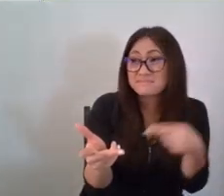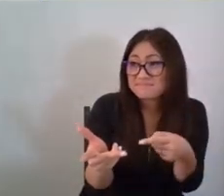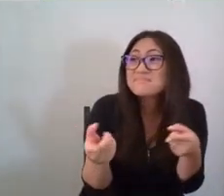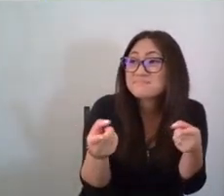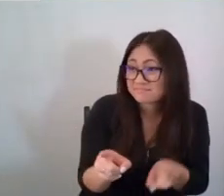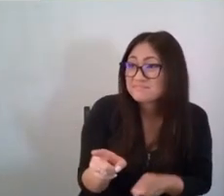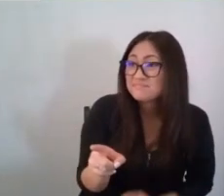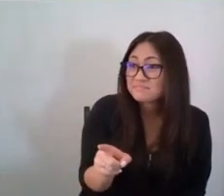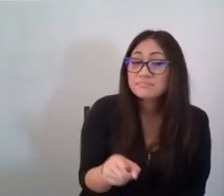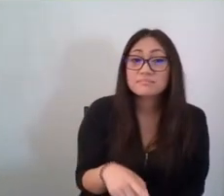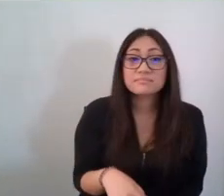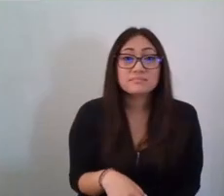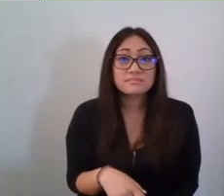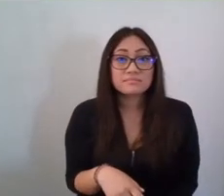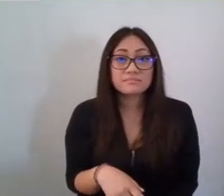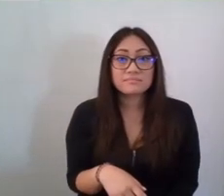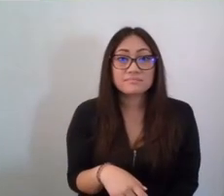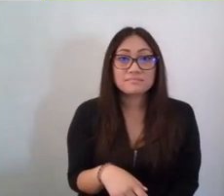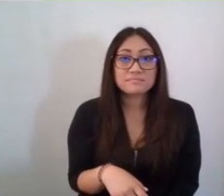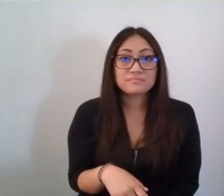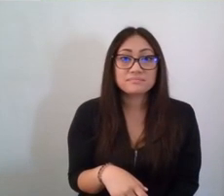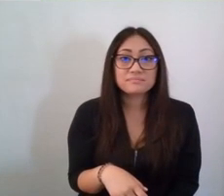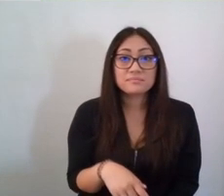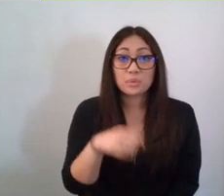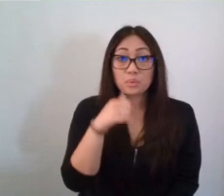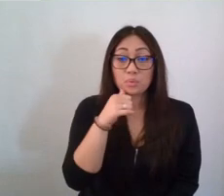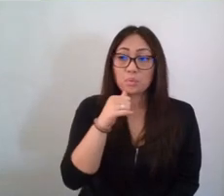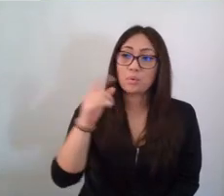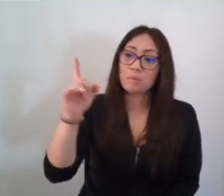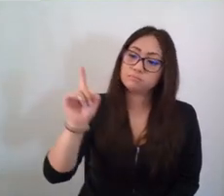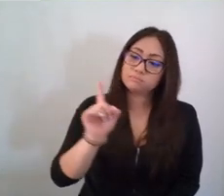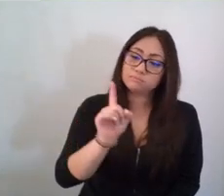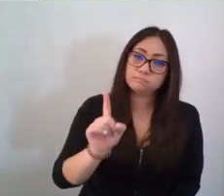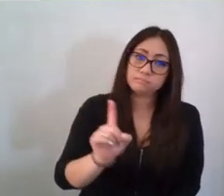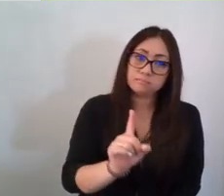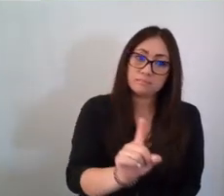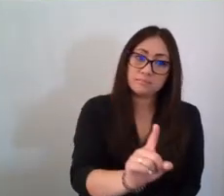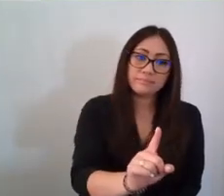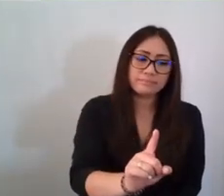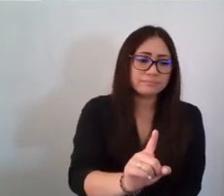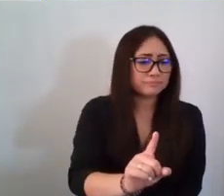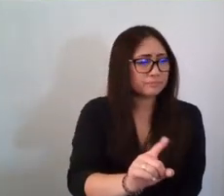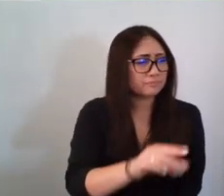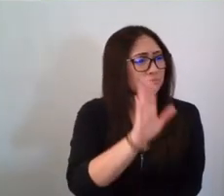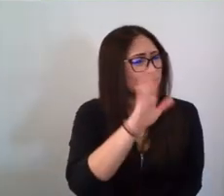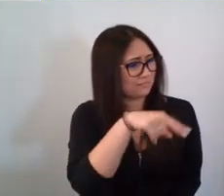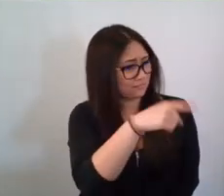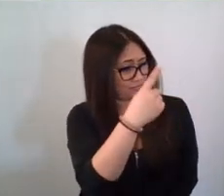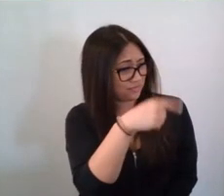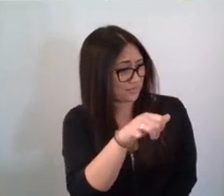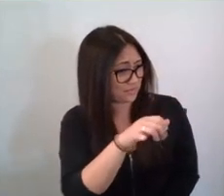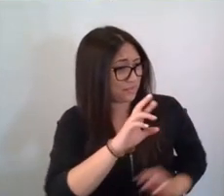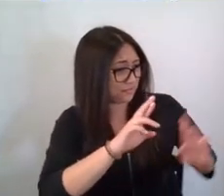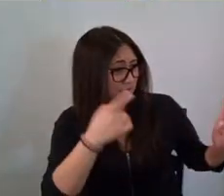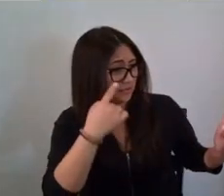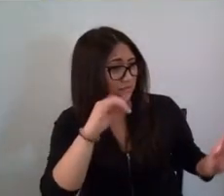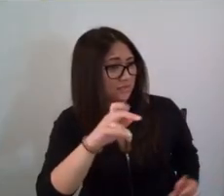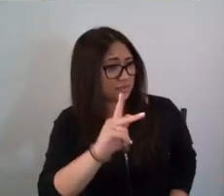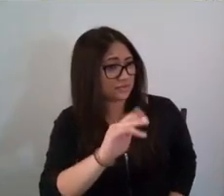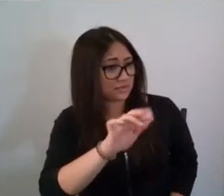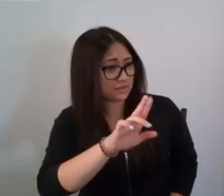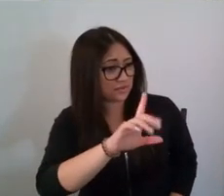this ditch. Patty climbed down into the ditch and said, You certainly look as if you're ready for the junkyard now.